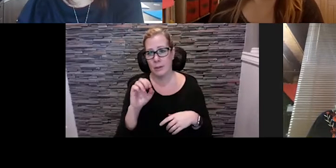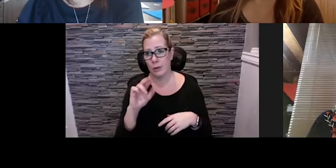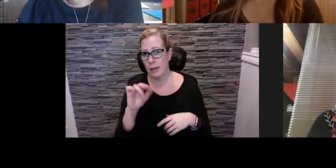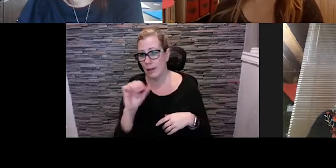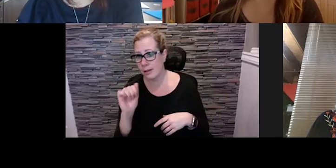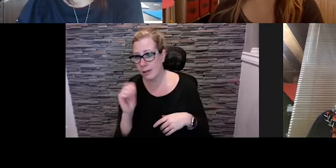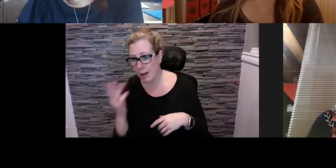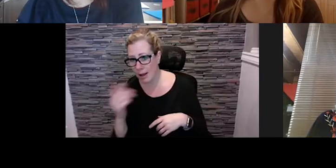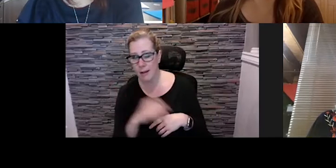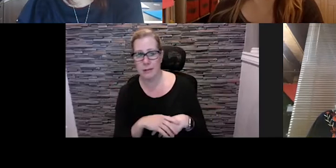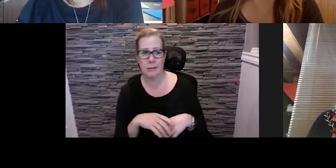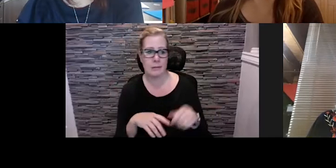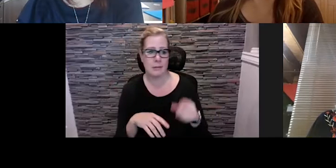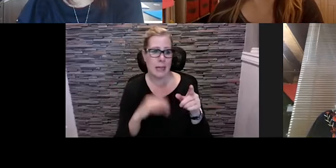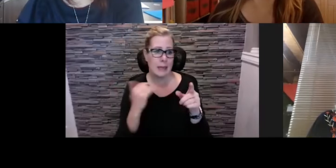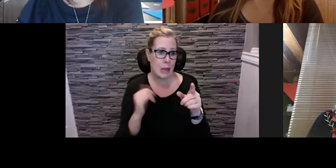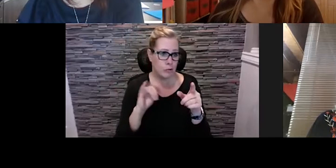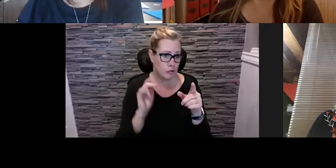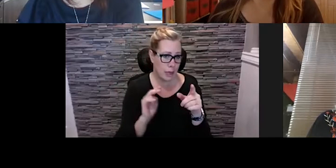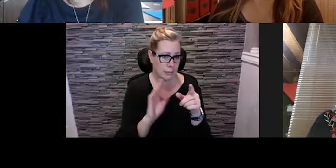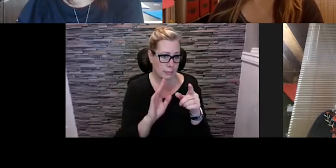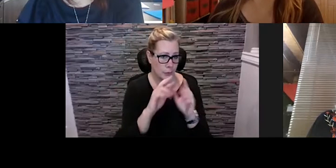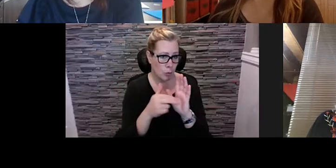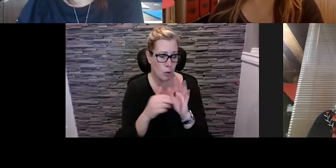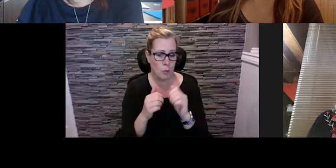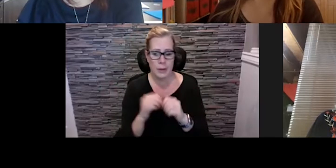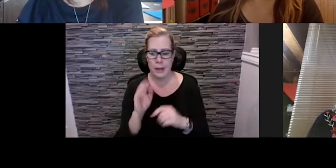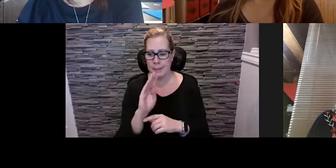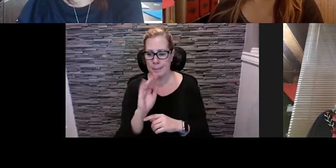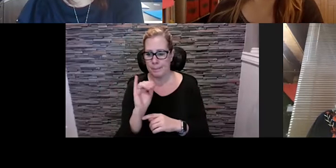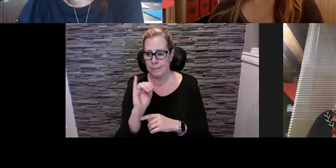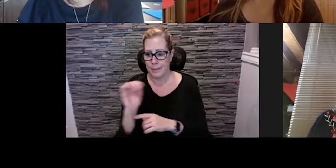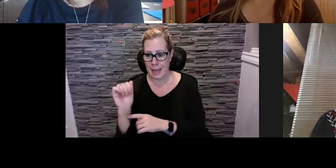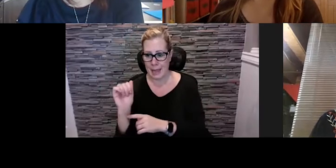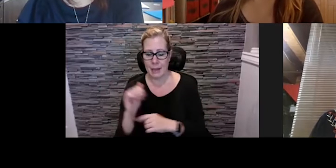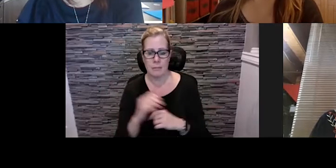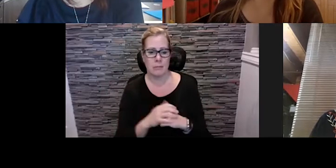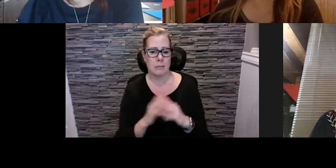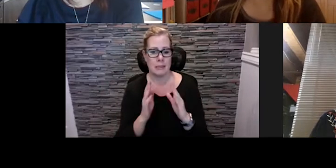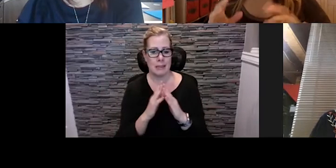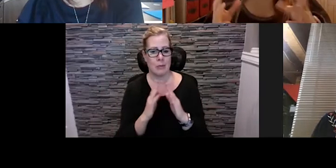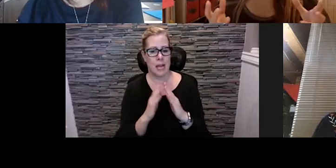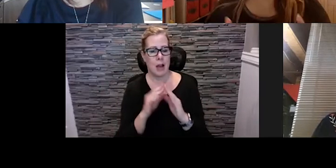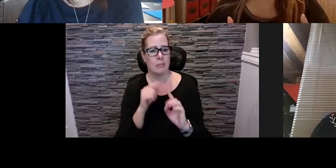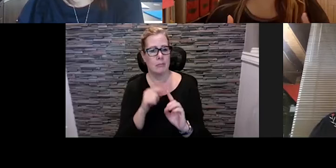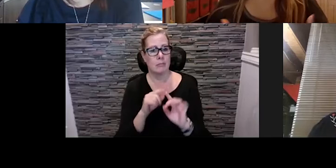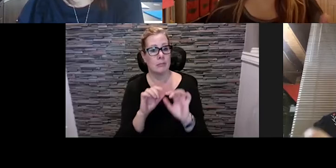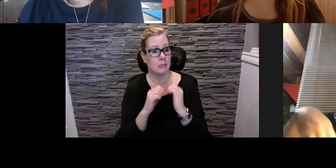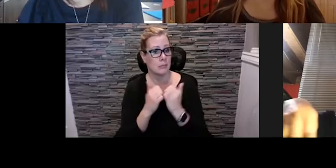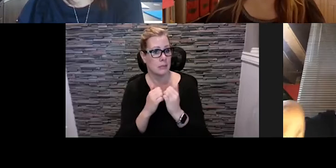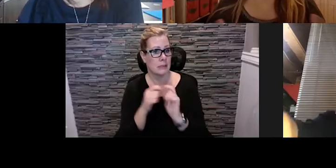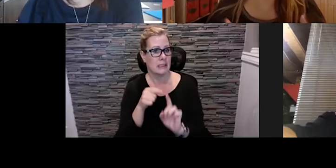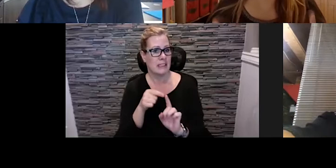her role. Um, uh, uh, with the BIAs, um, and the downtown association in particular, we have